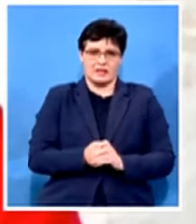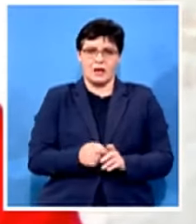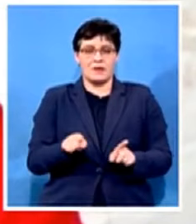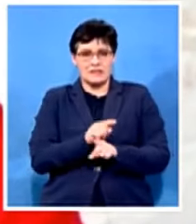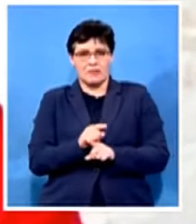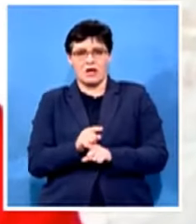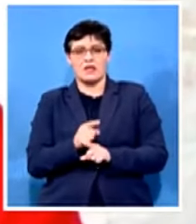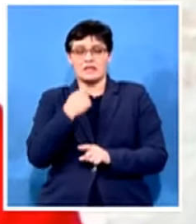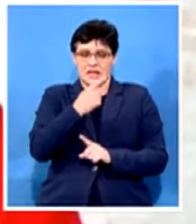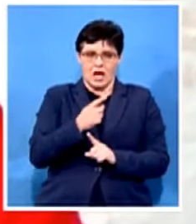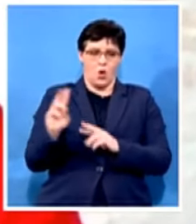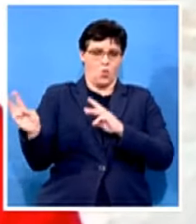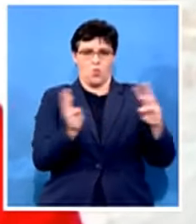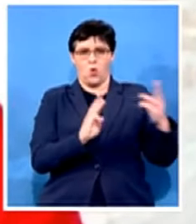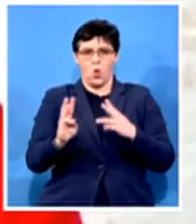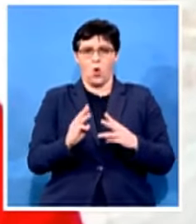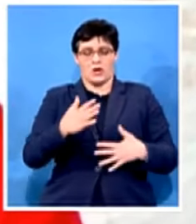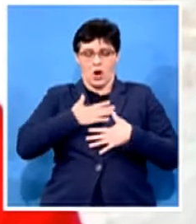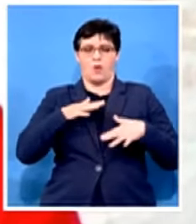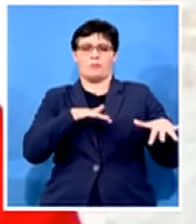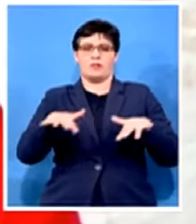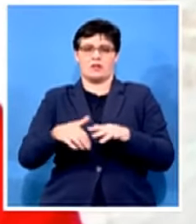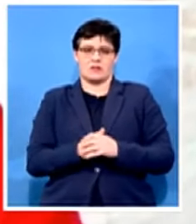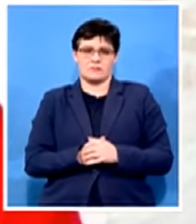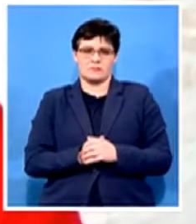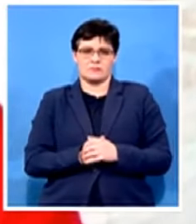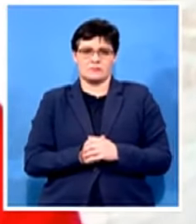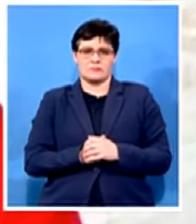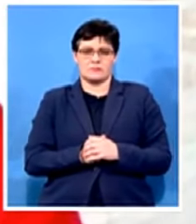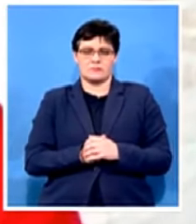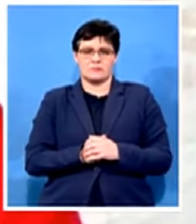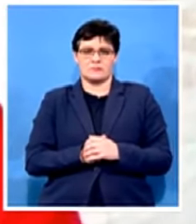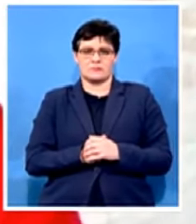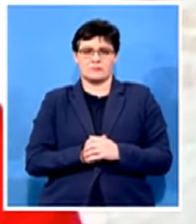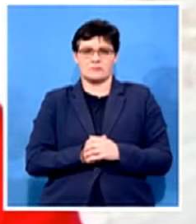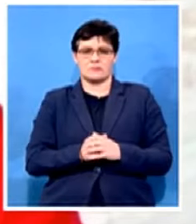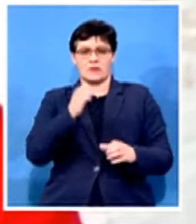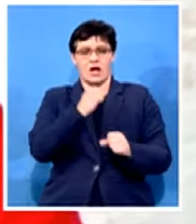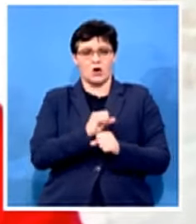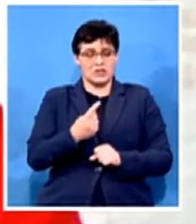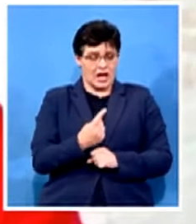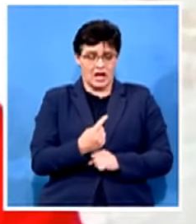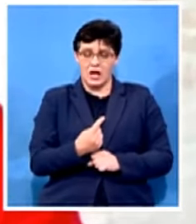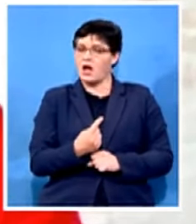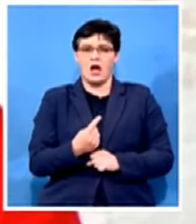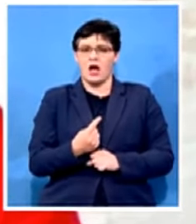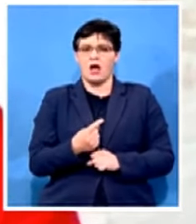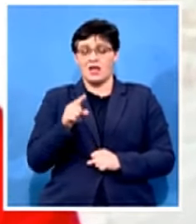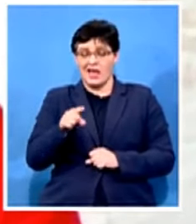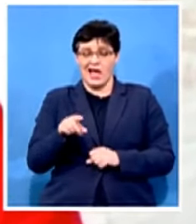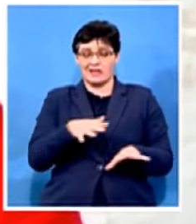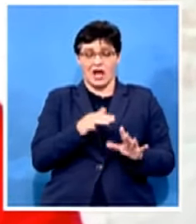people denosa how they strongly condemns these acts of threat to our constitutional democracy